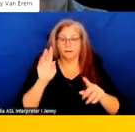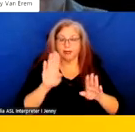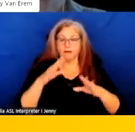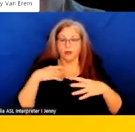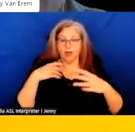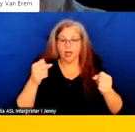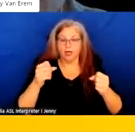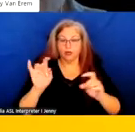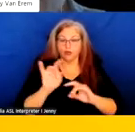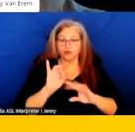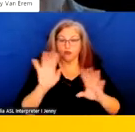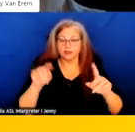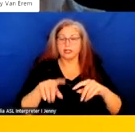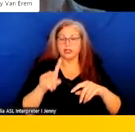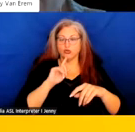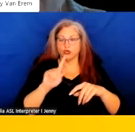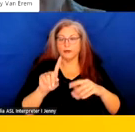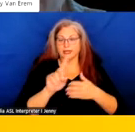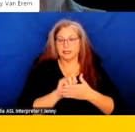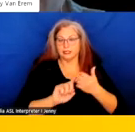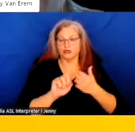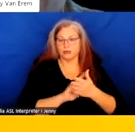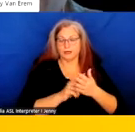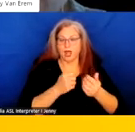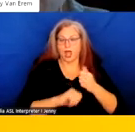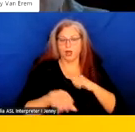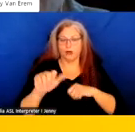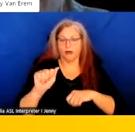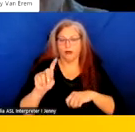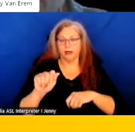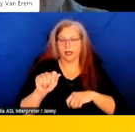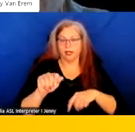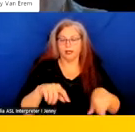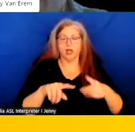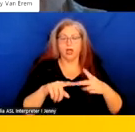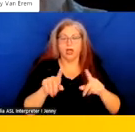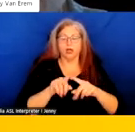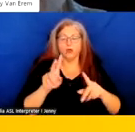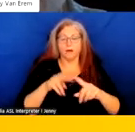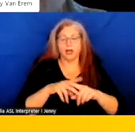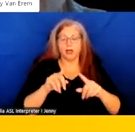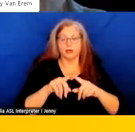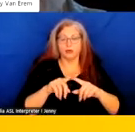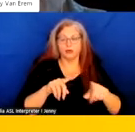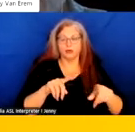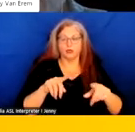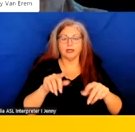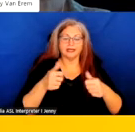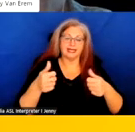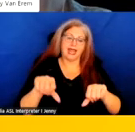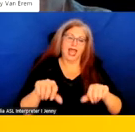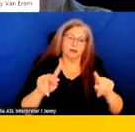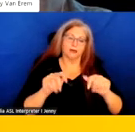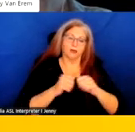crisis, that could be discrimination under the ADA. Also applies to denying people with disabilities equal opportunity,